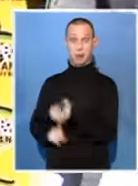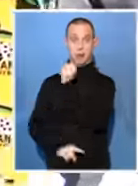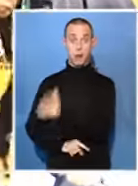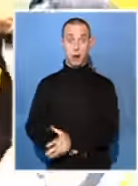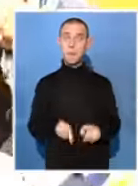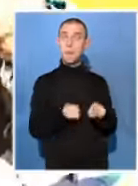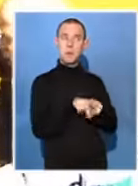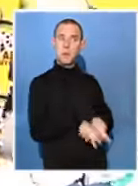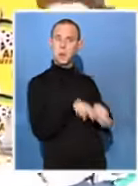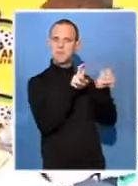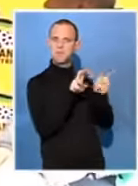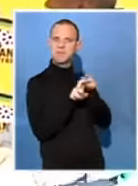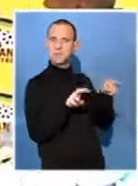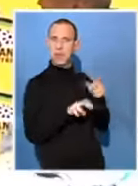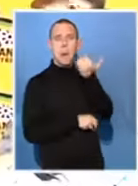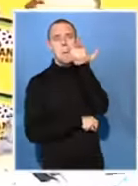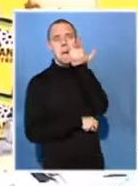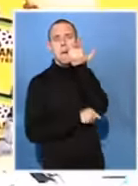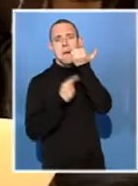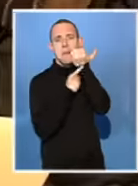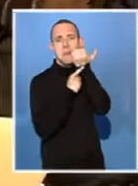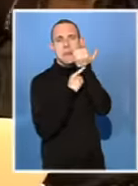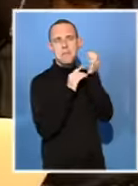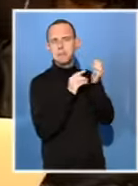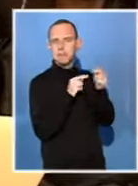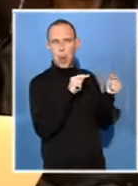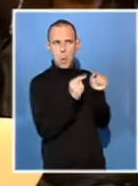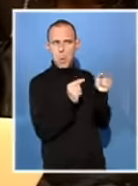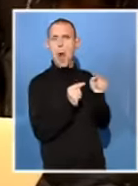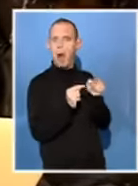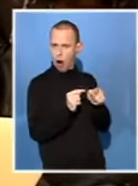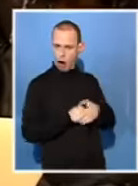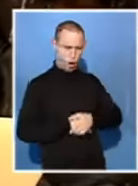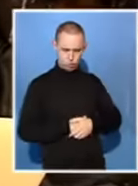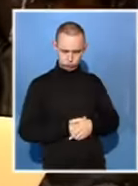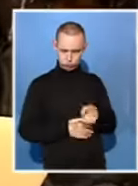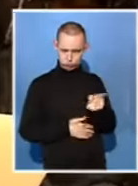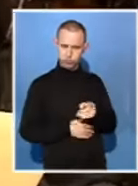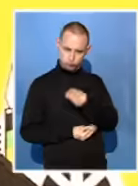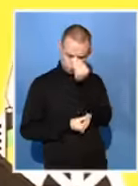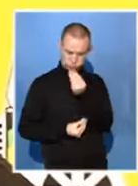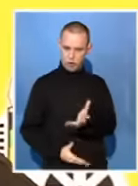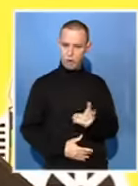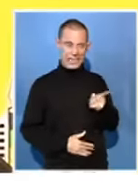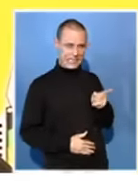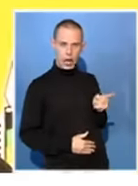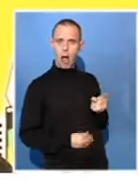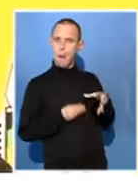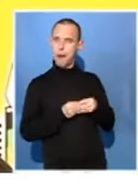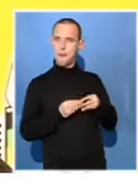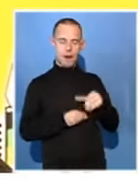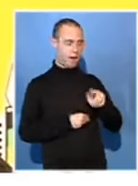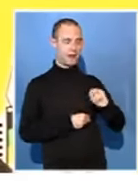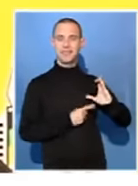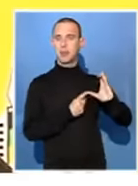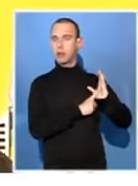ANC says he remains an ANC member. Let you confirm he's a member in good standing. We are confident,